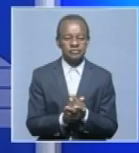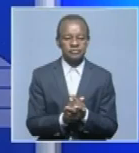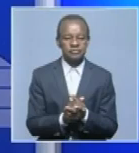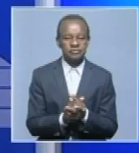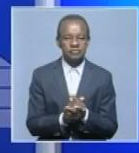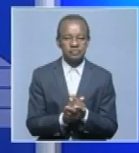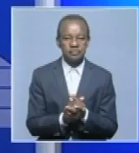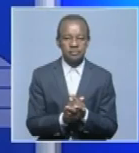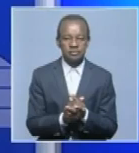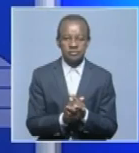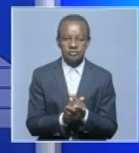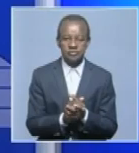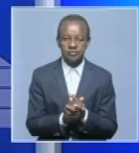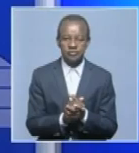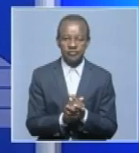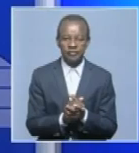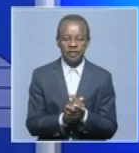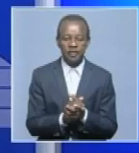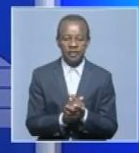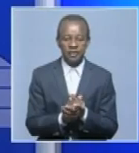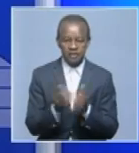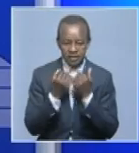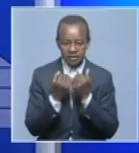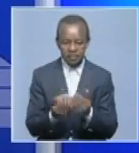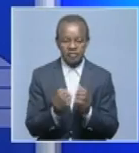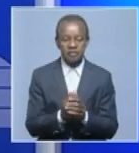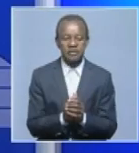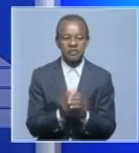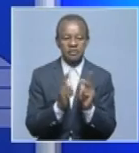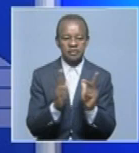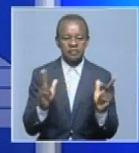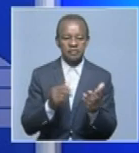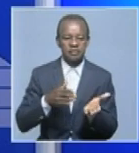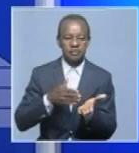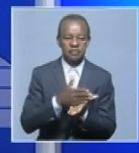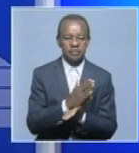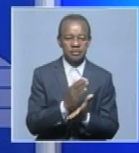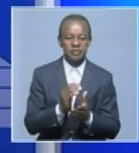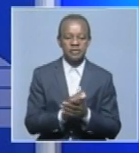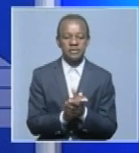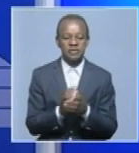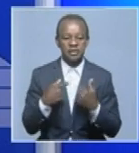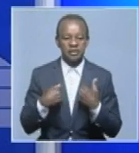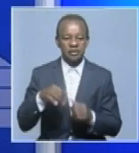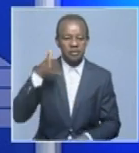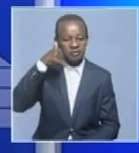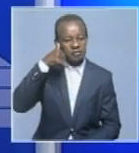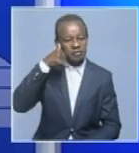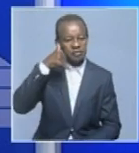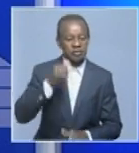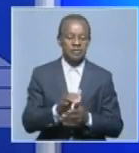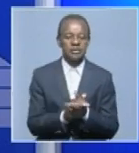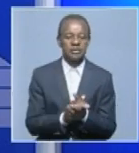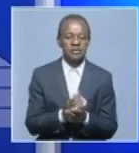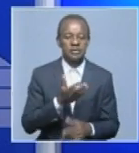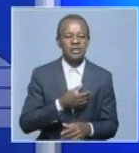Now to talk to us about the significance of the day is the human rights activist Rosa Nameses. A very good evening, Ms. Nameses, and thank